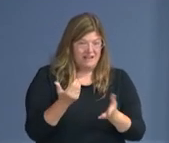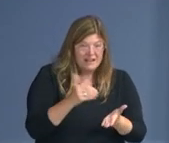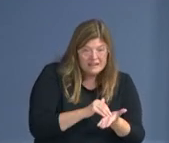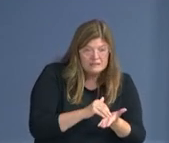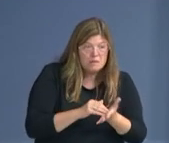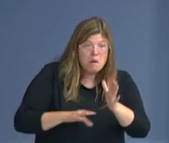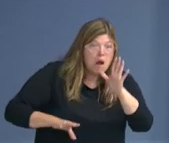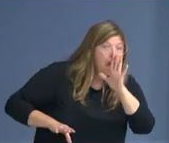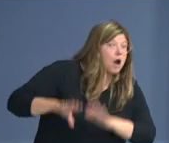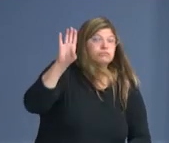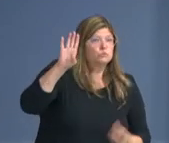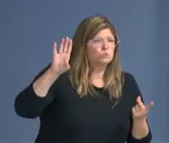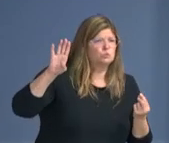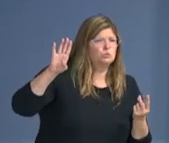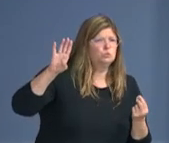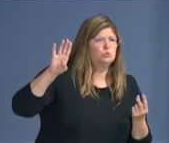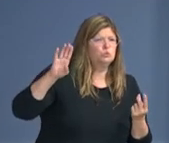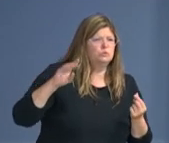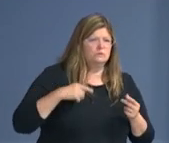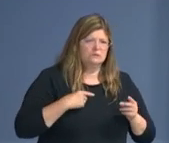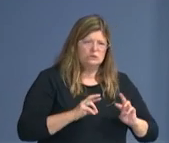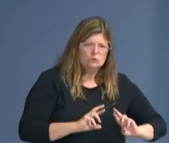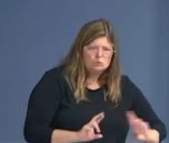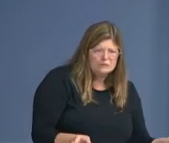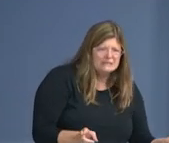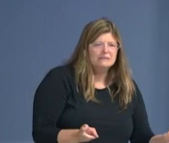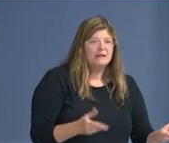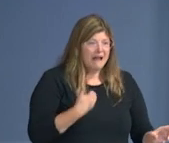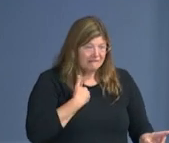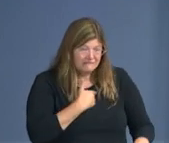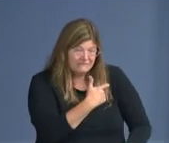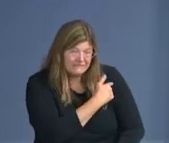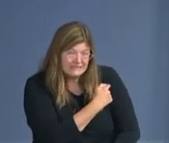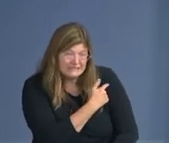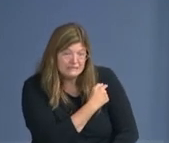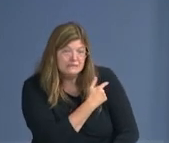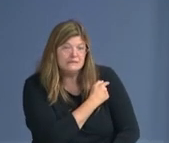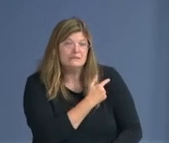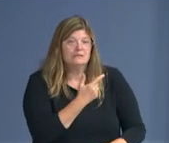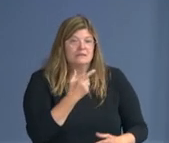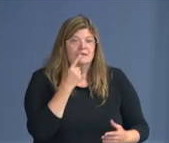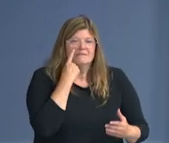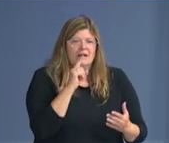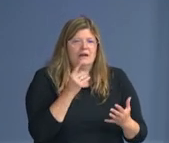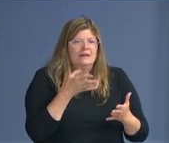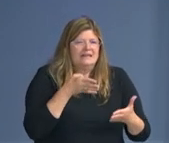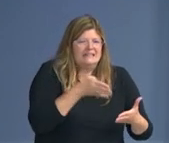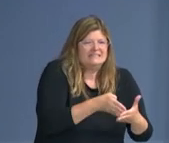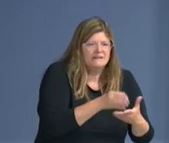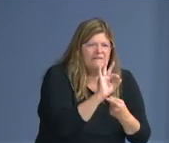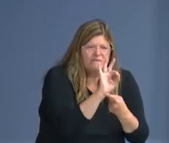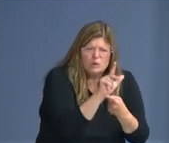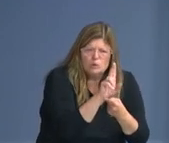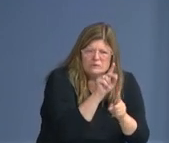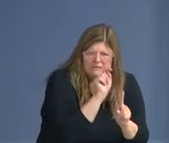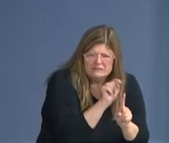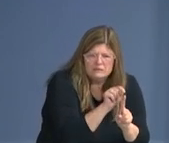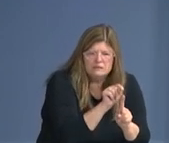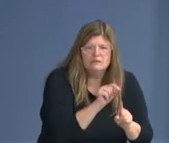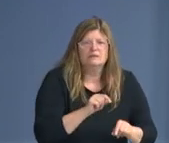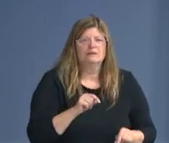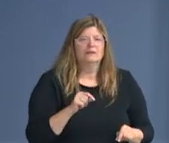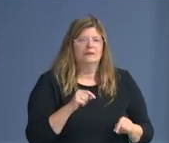population that is vaccinated against, uh, uh, influenza to decrease the likelihood that we have a, uh,